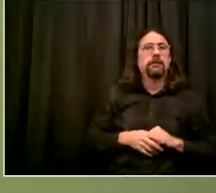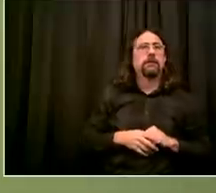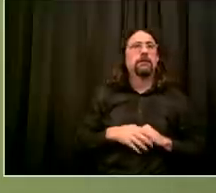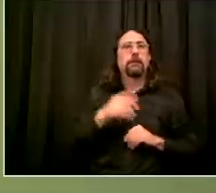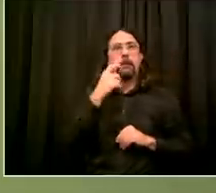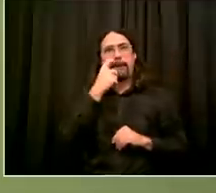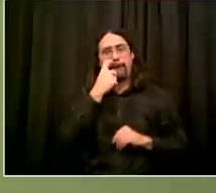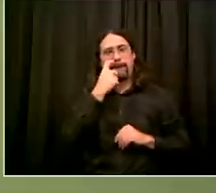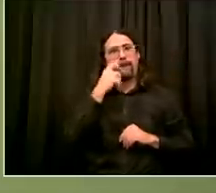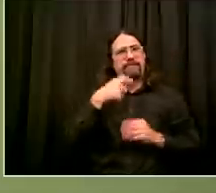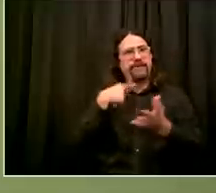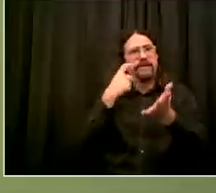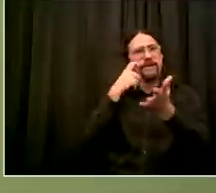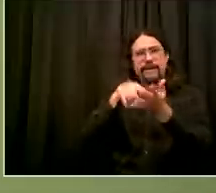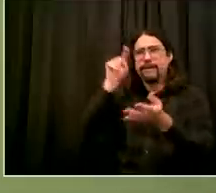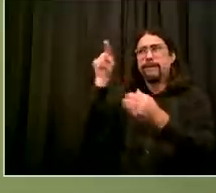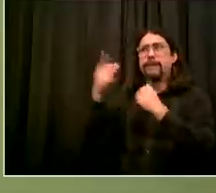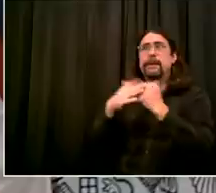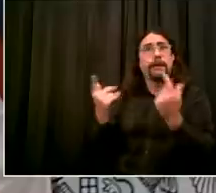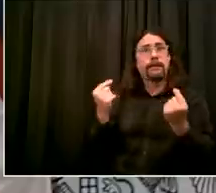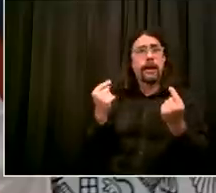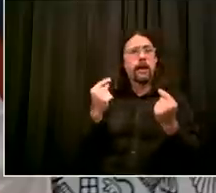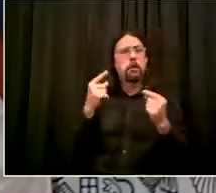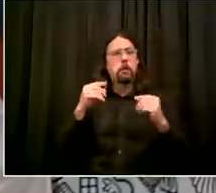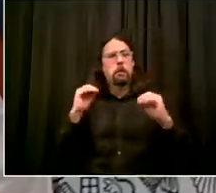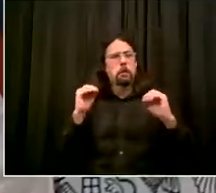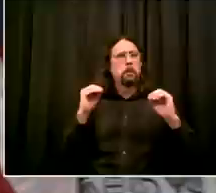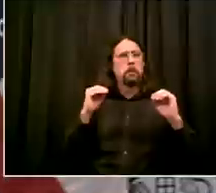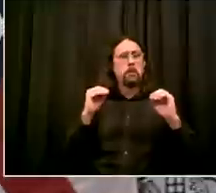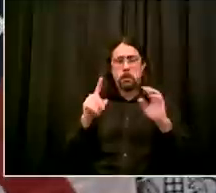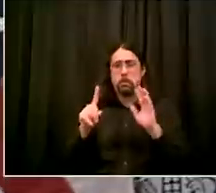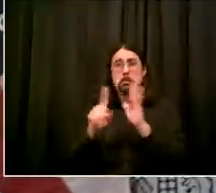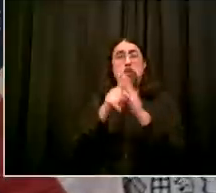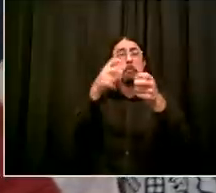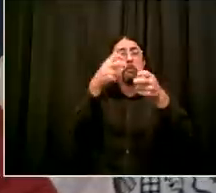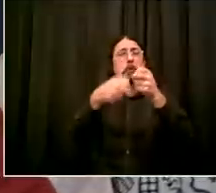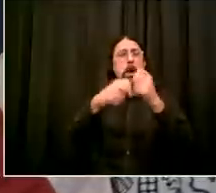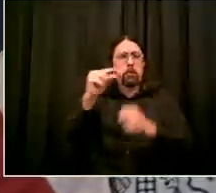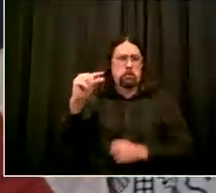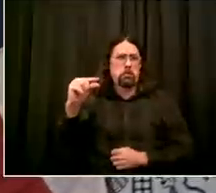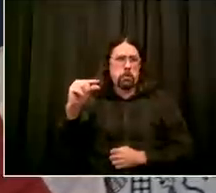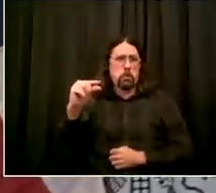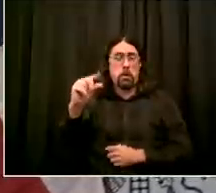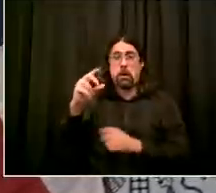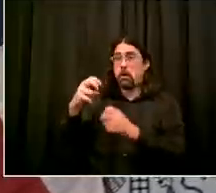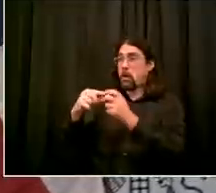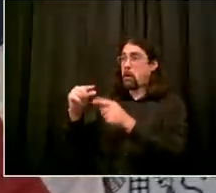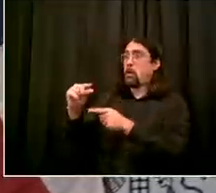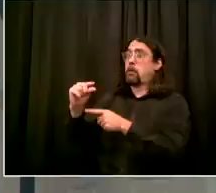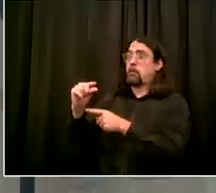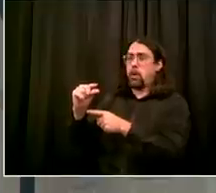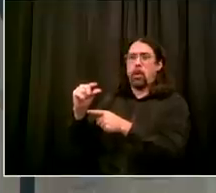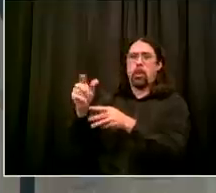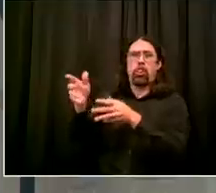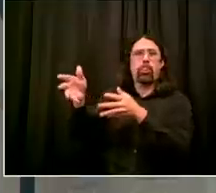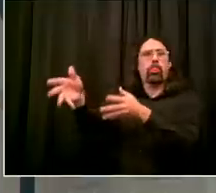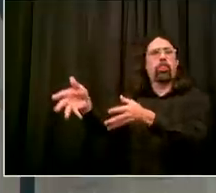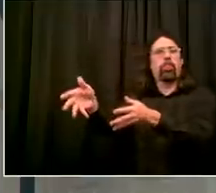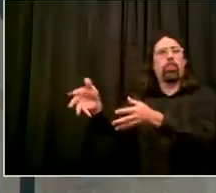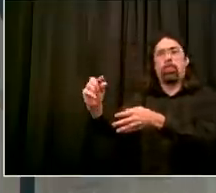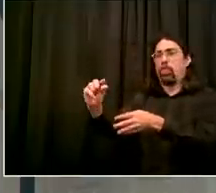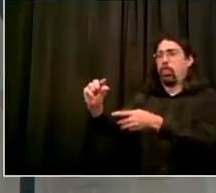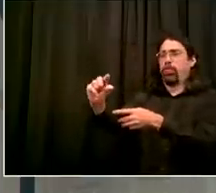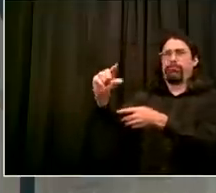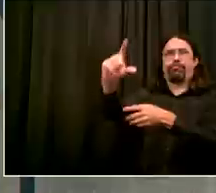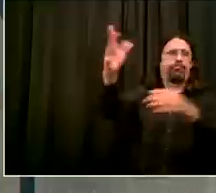dr chokshi yes or just one point that i would add to it which is when we do look around the world and around the country